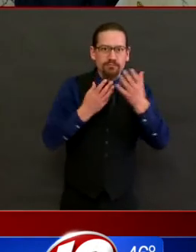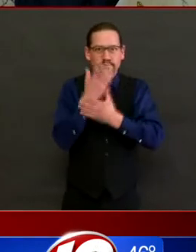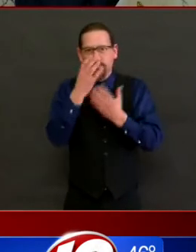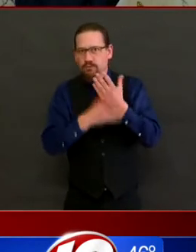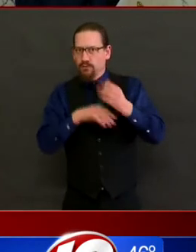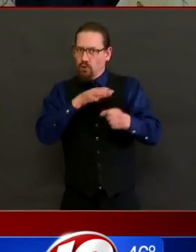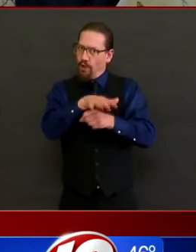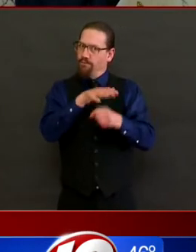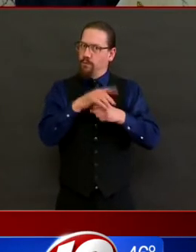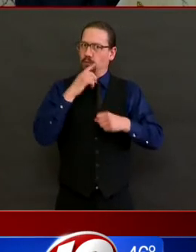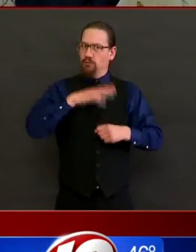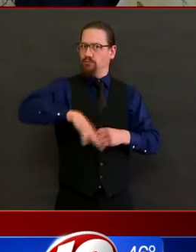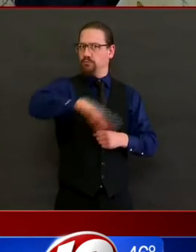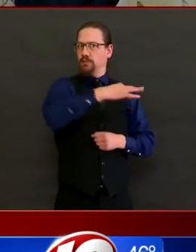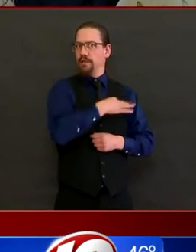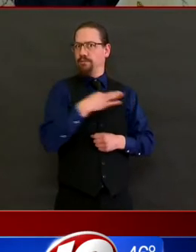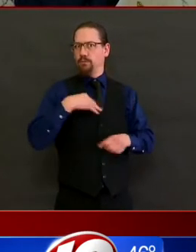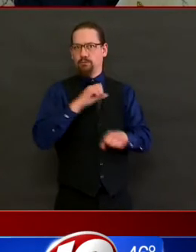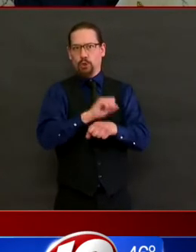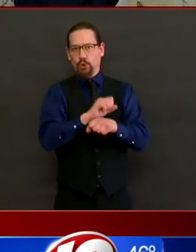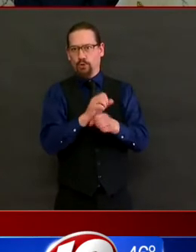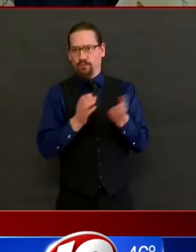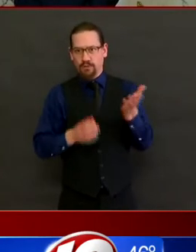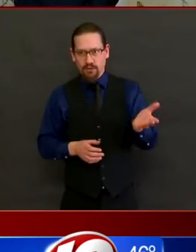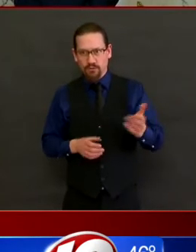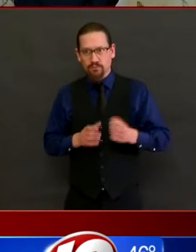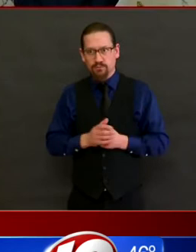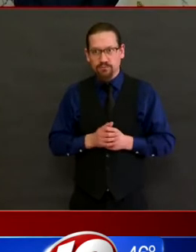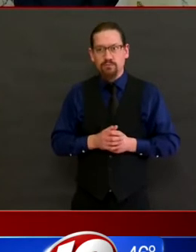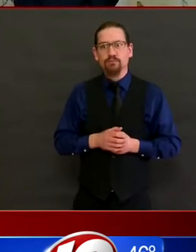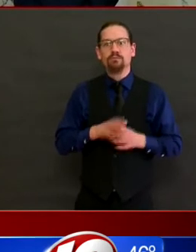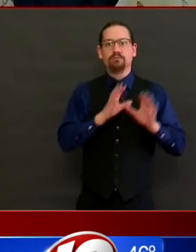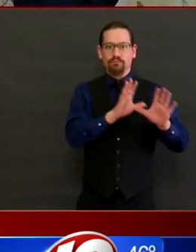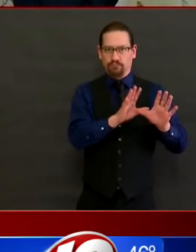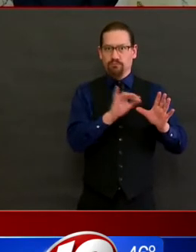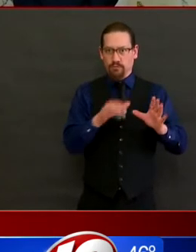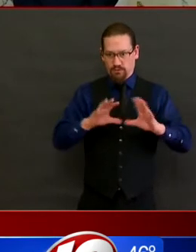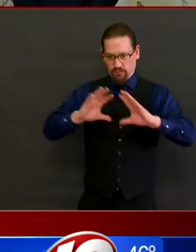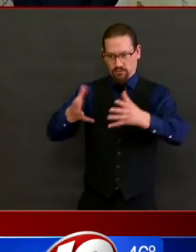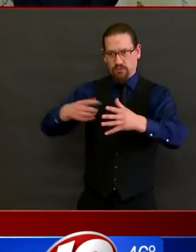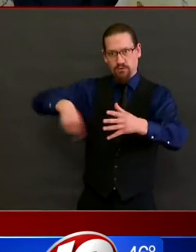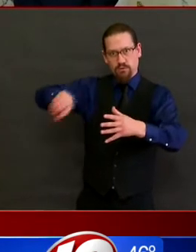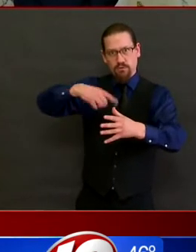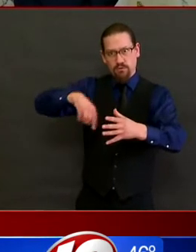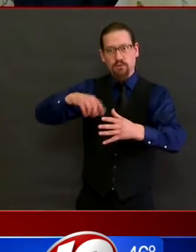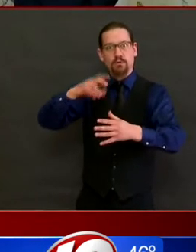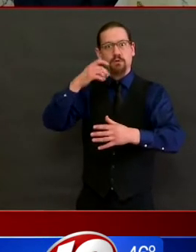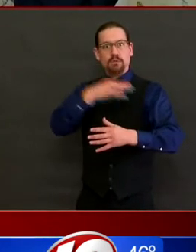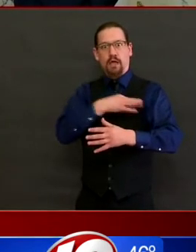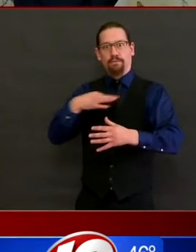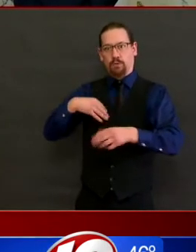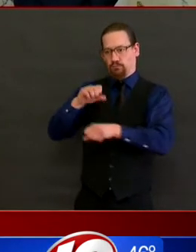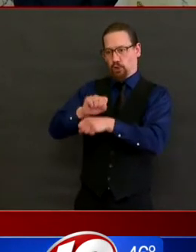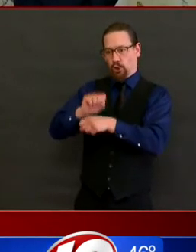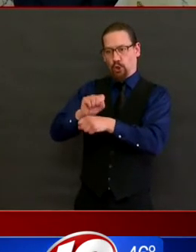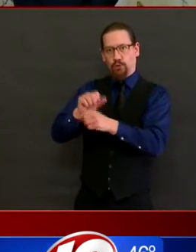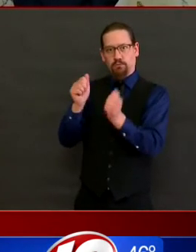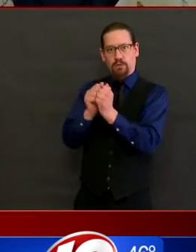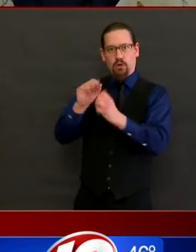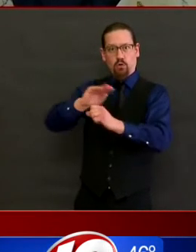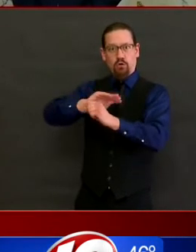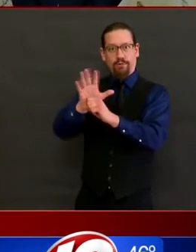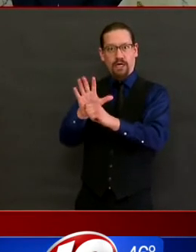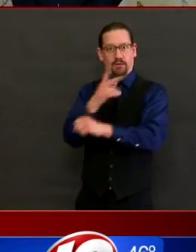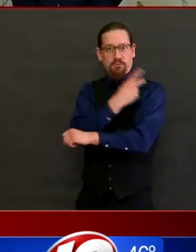contact with residents in the unit where they in the other units where there are